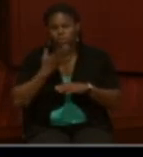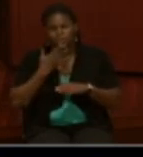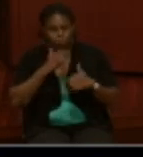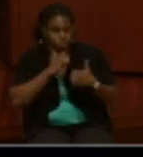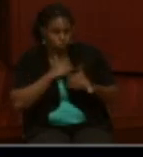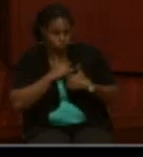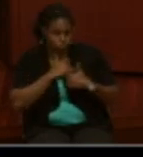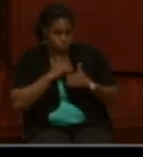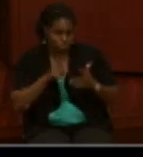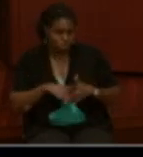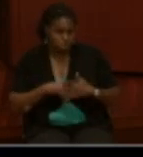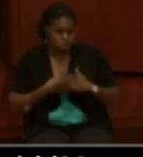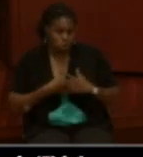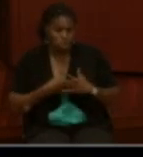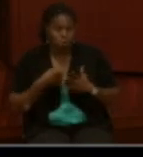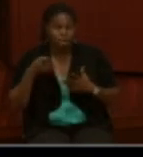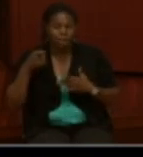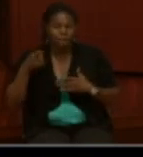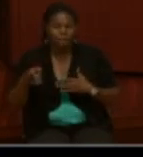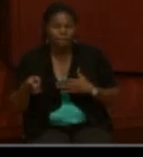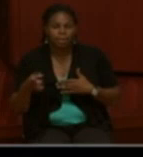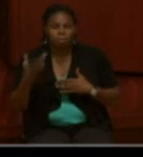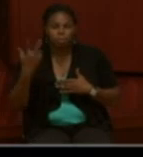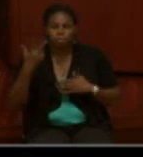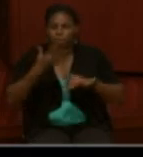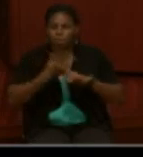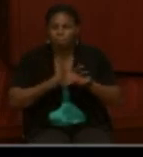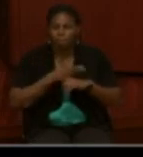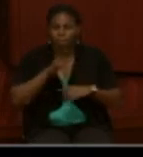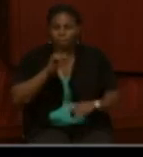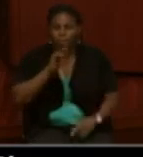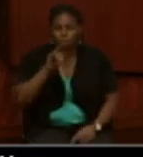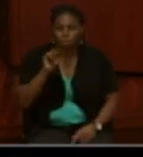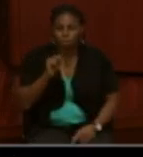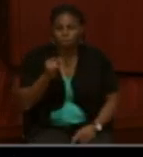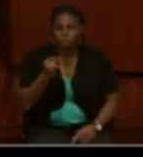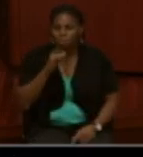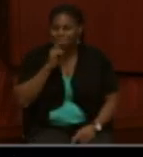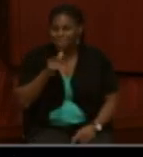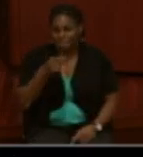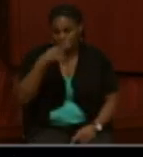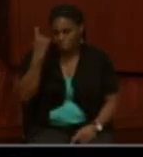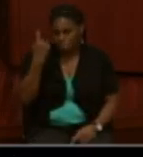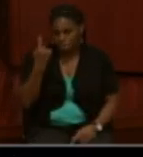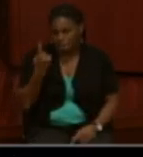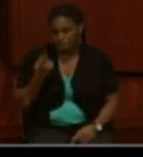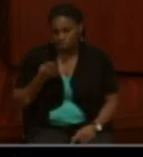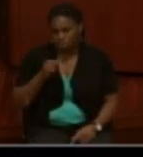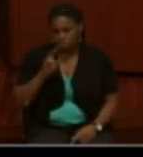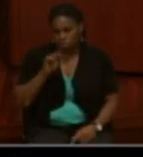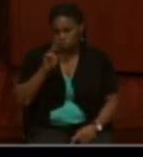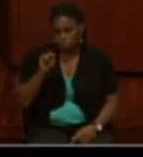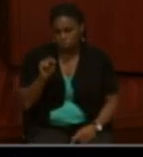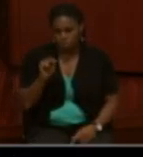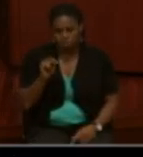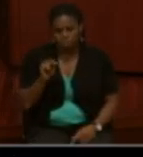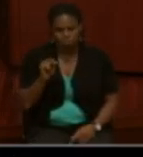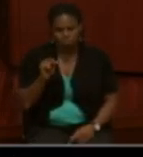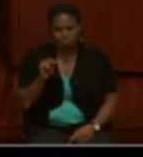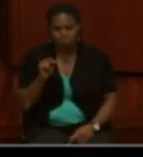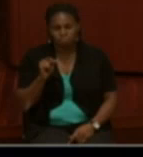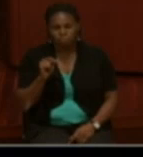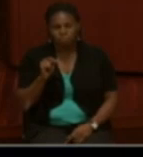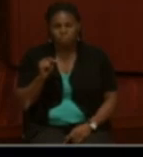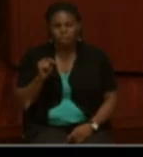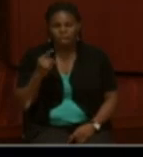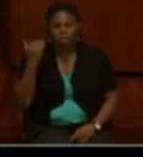1st Missouri Infantry, which was a very short, it was a three-month unit, was not a black unit. It was not a black regiment. In fact, without knowing